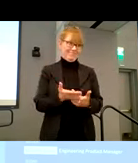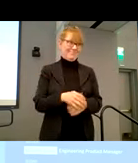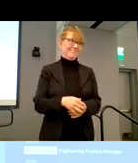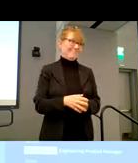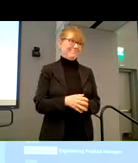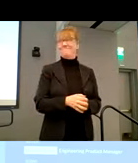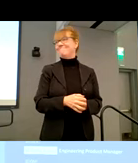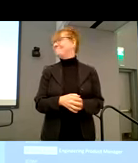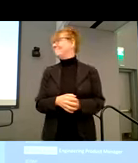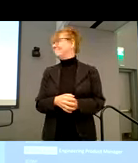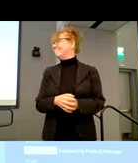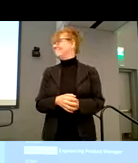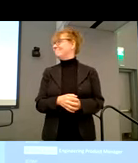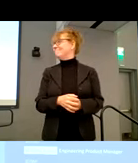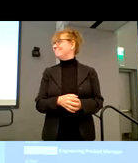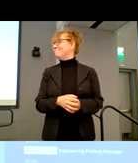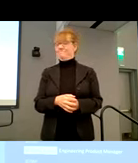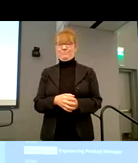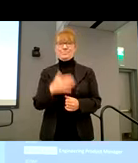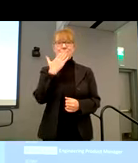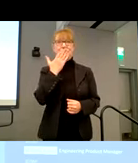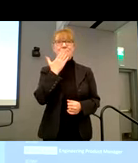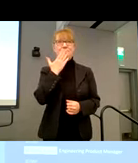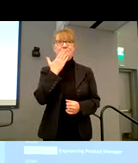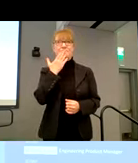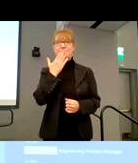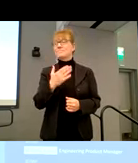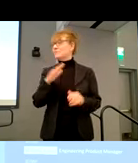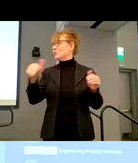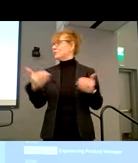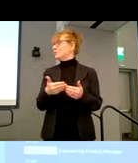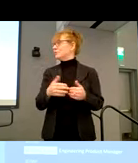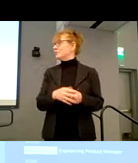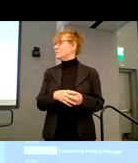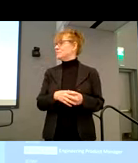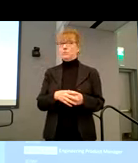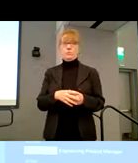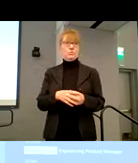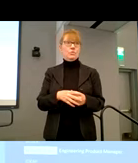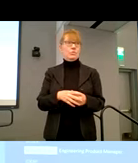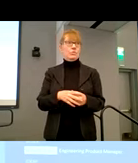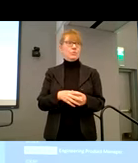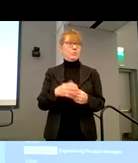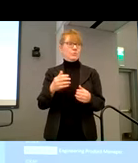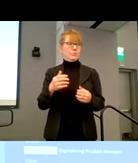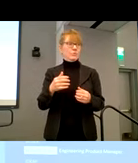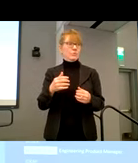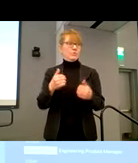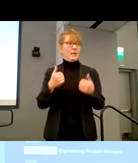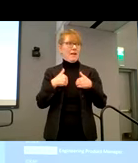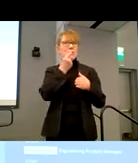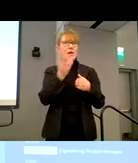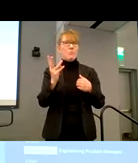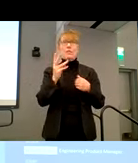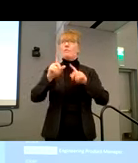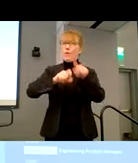you all so much for that introduction. Um, we did ask our registrants today to submit some questions. Uh, so we, I have a couple of, um,